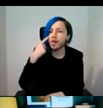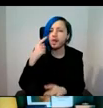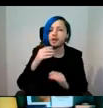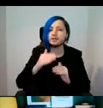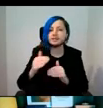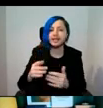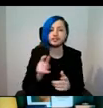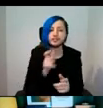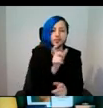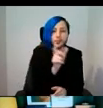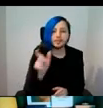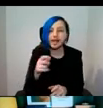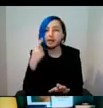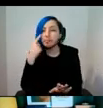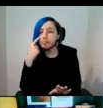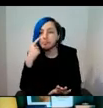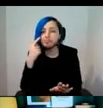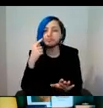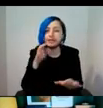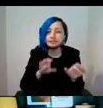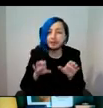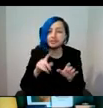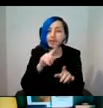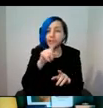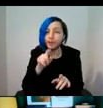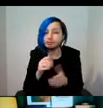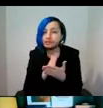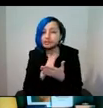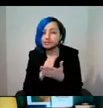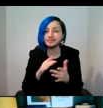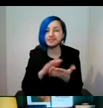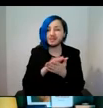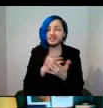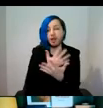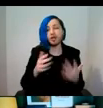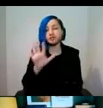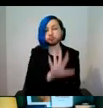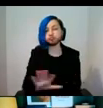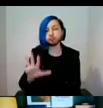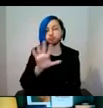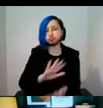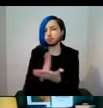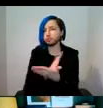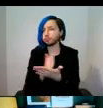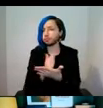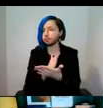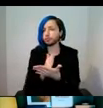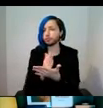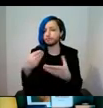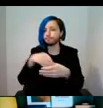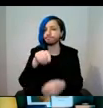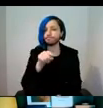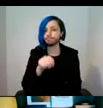words there, tentative, experimental, questioning, mean we're very high in uncertainty and ambiguity in